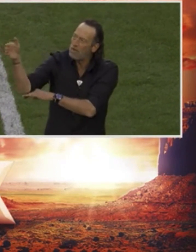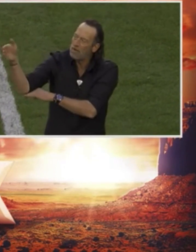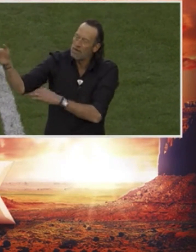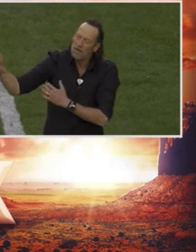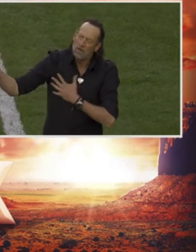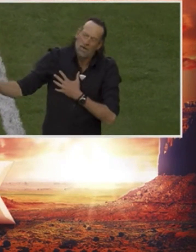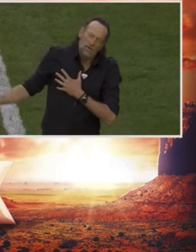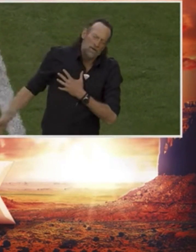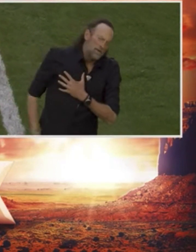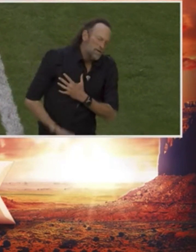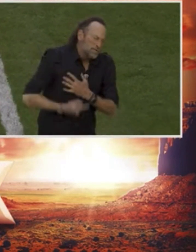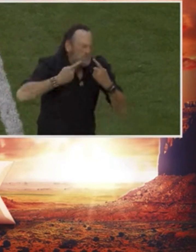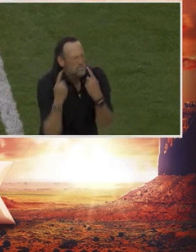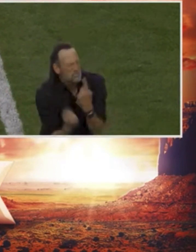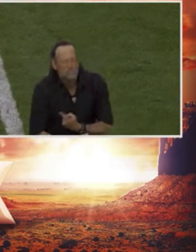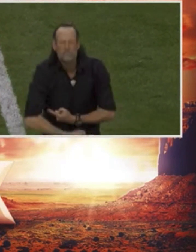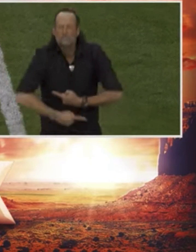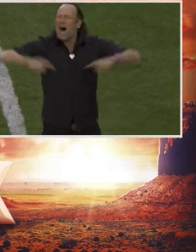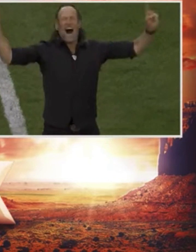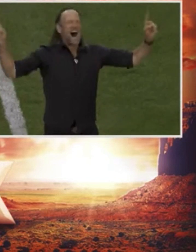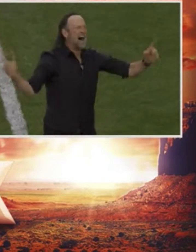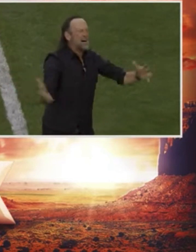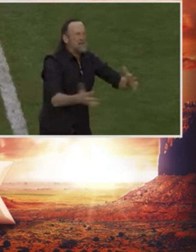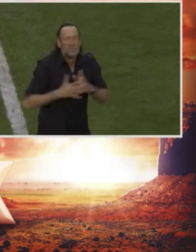Oh, say,